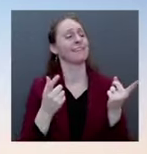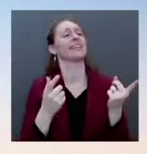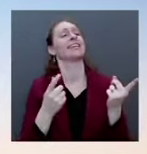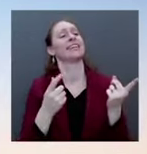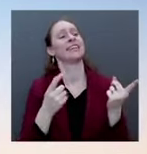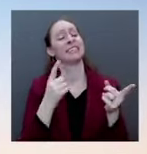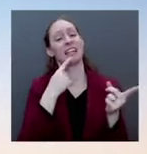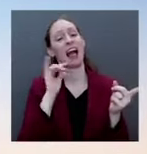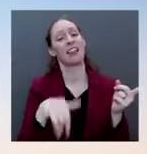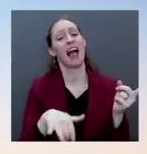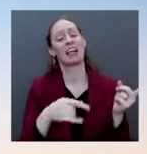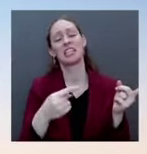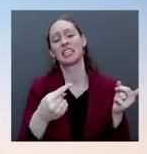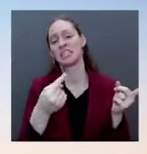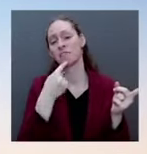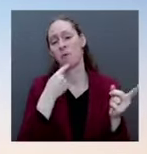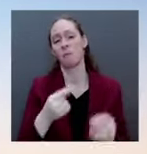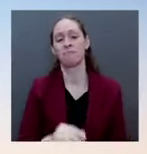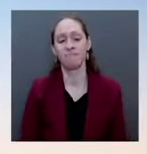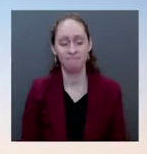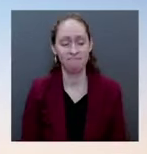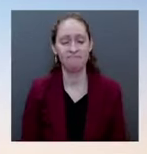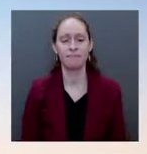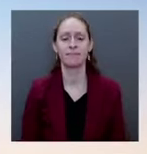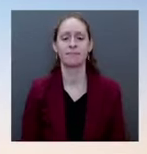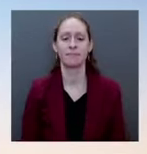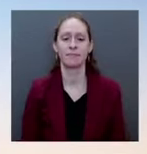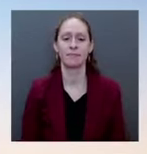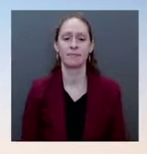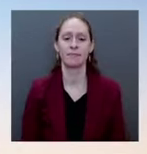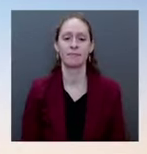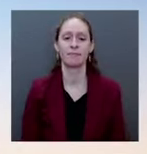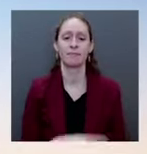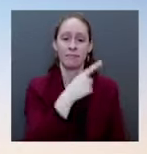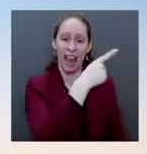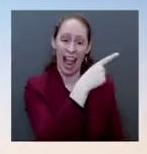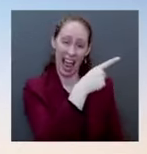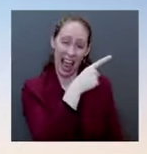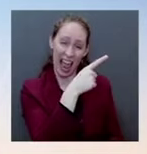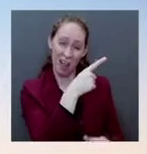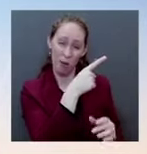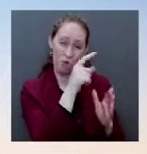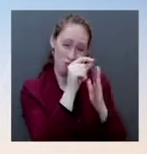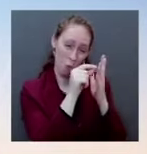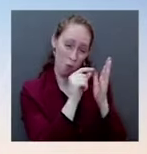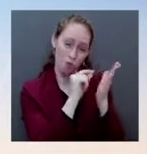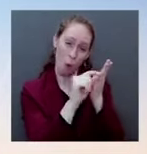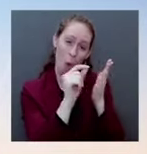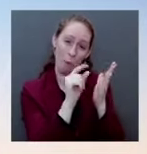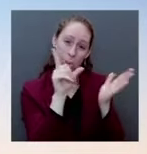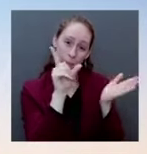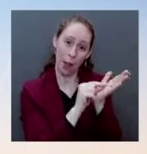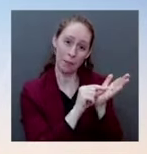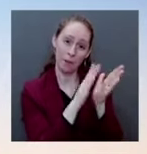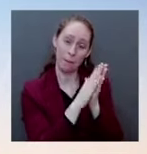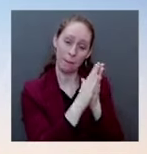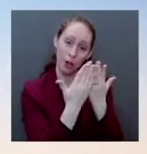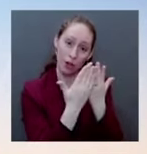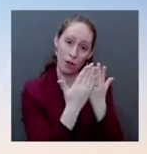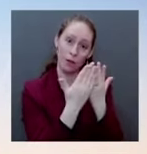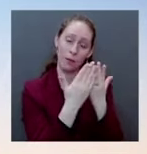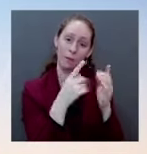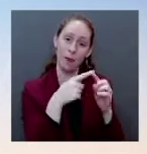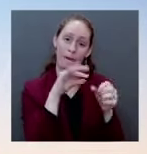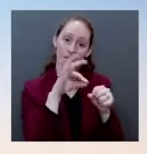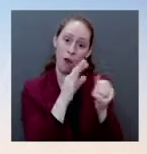publicly, and repeatedly voted for the extension of voting rights protections, is on the other side of this argument now. You know, and I